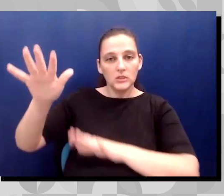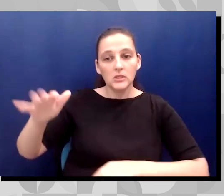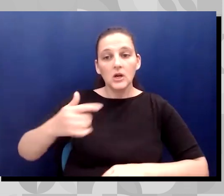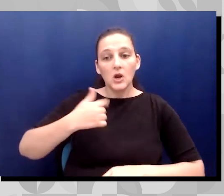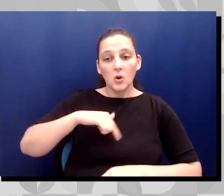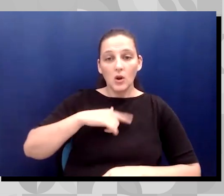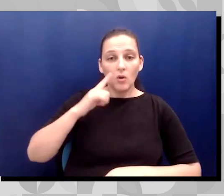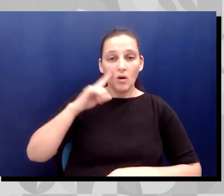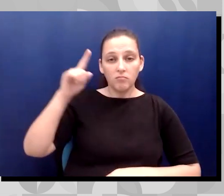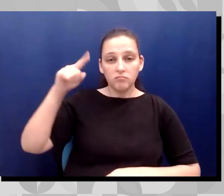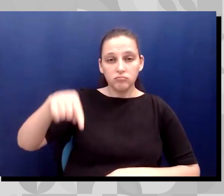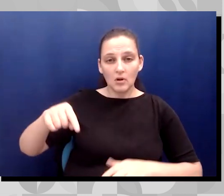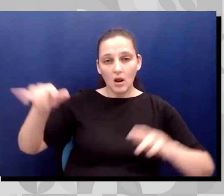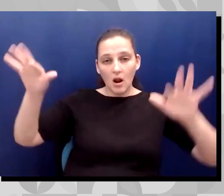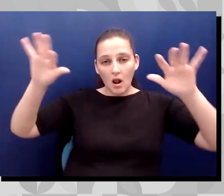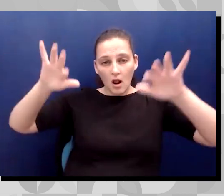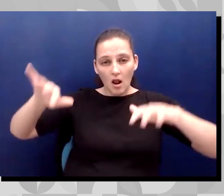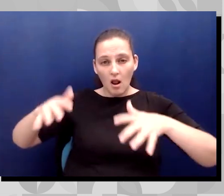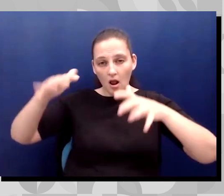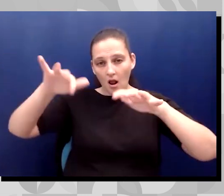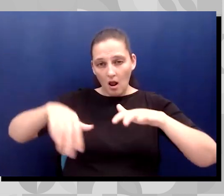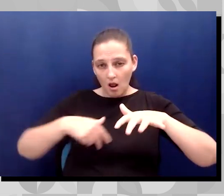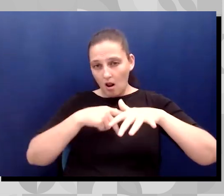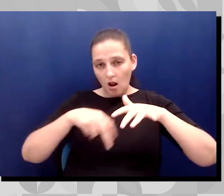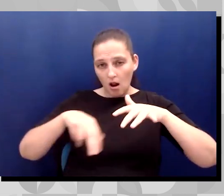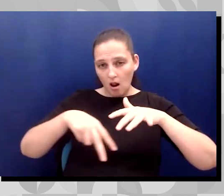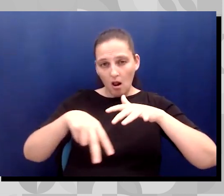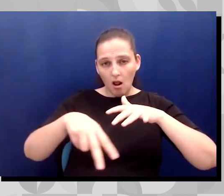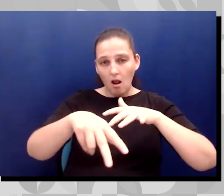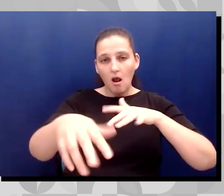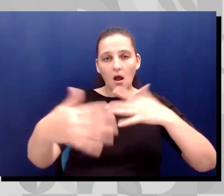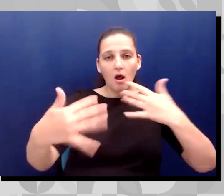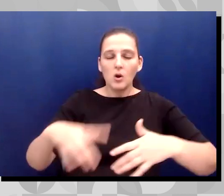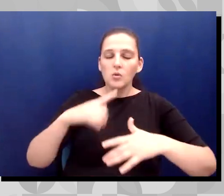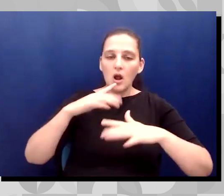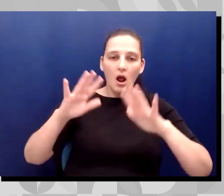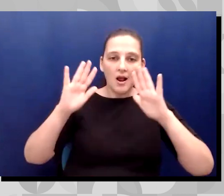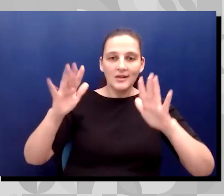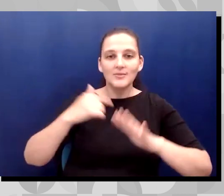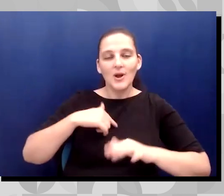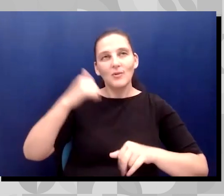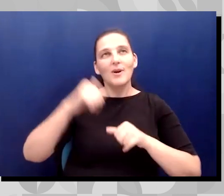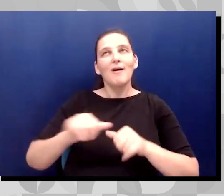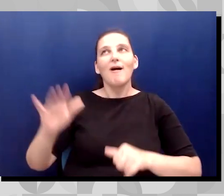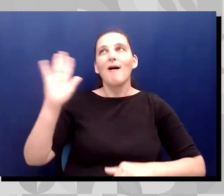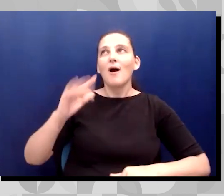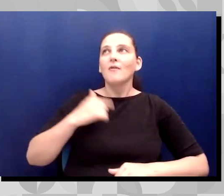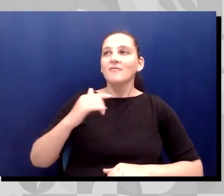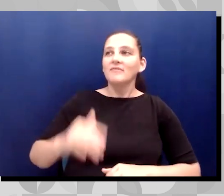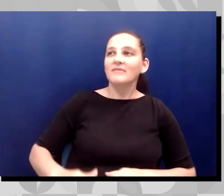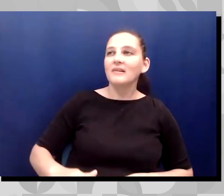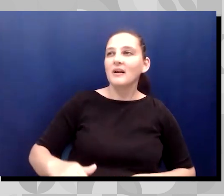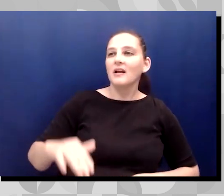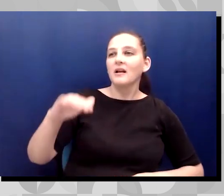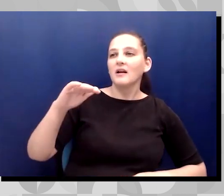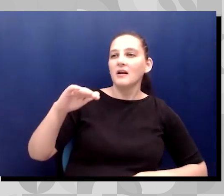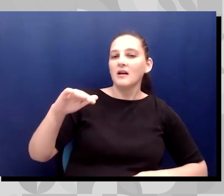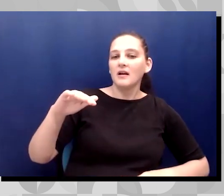Coachella Valley. It's awesome. You know, it brings back my childhood memories of, you know, and the scouts and,